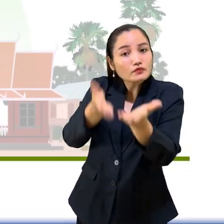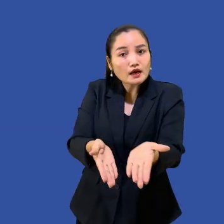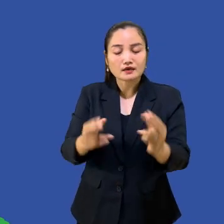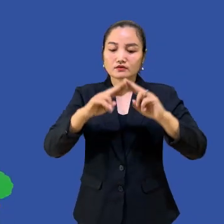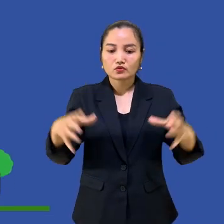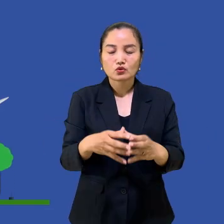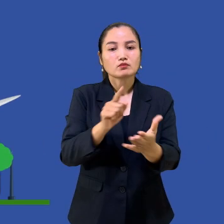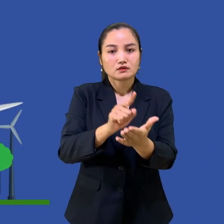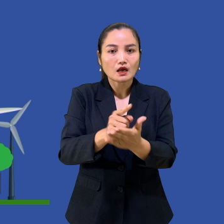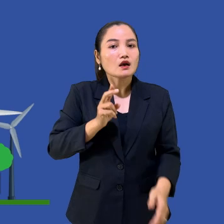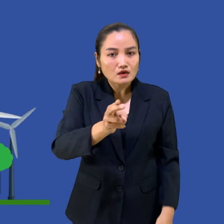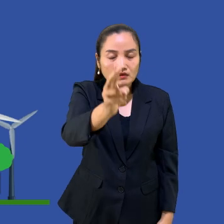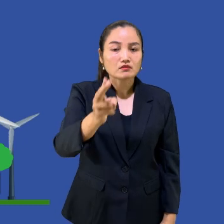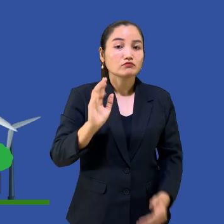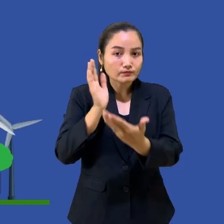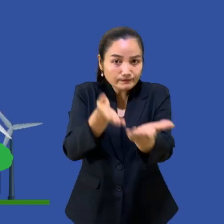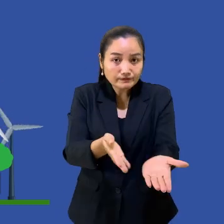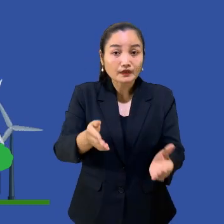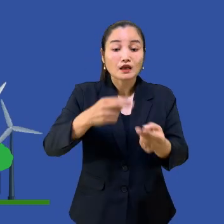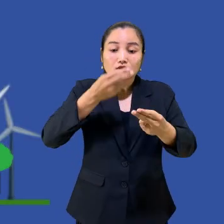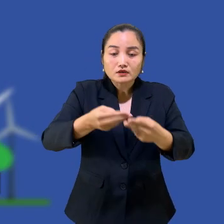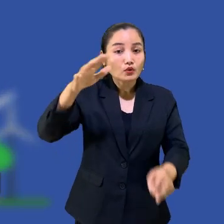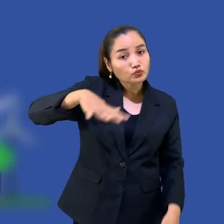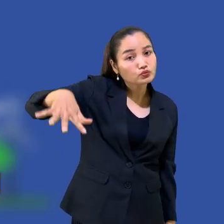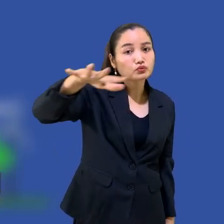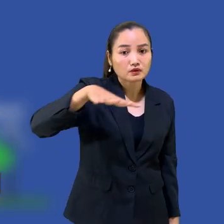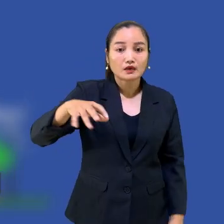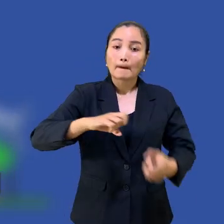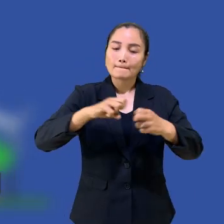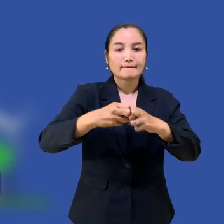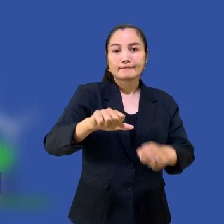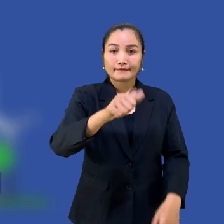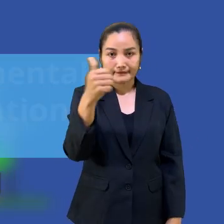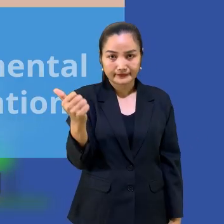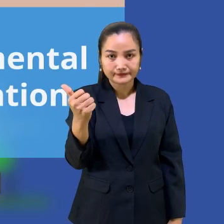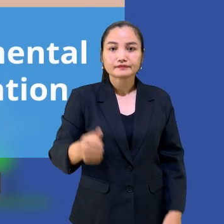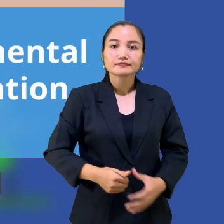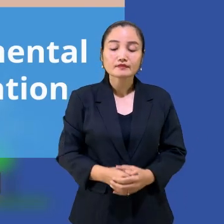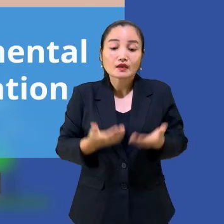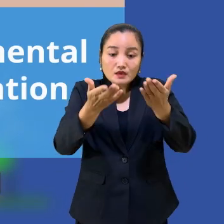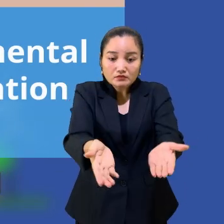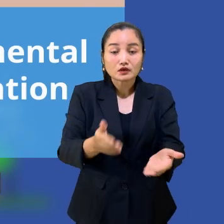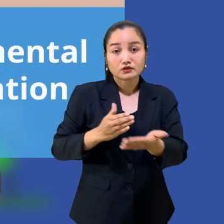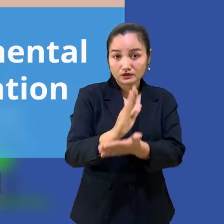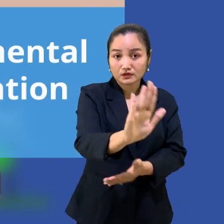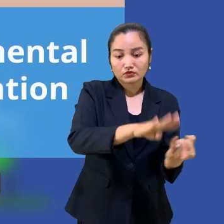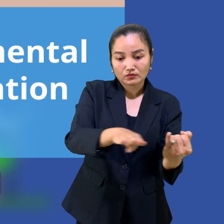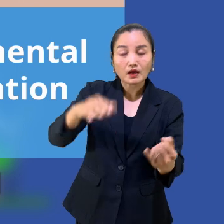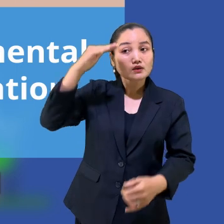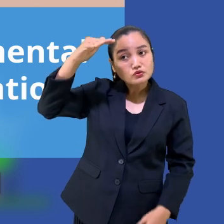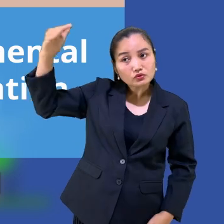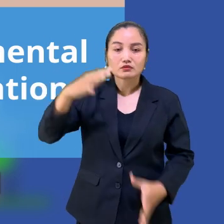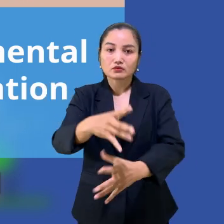their communities by adapting essential social services to a changing climate, more frequent disasters, and